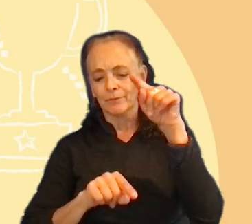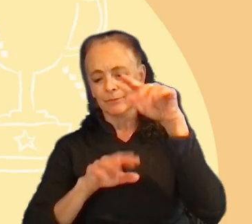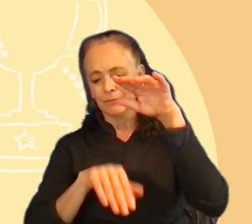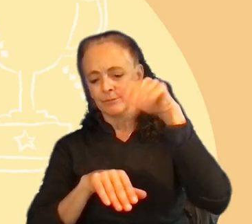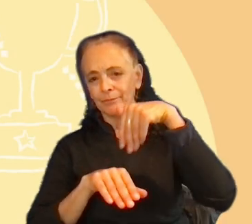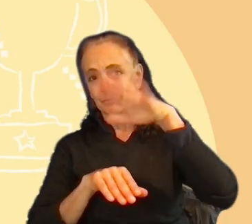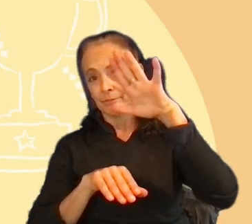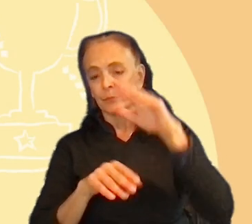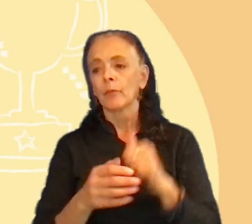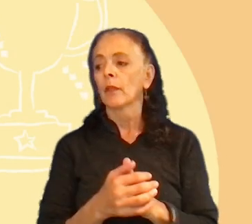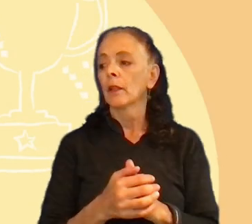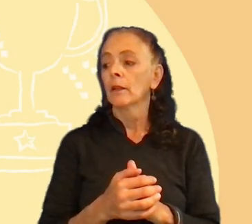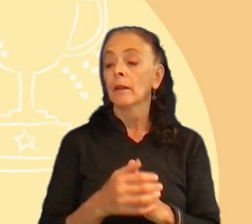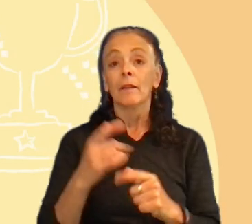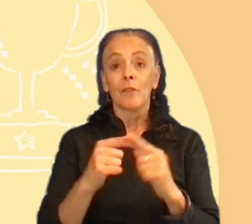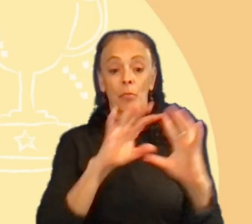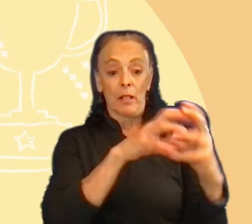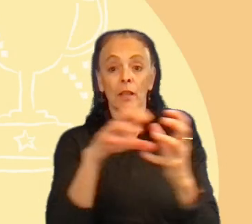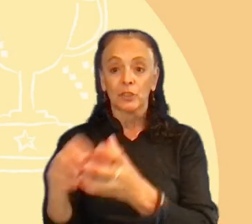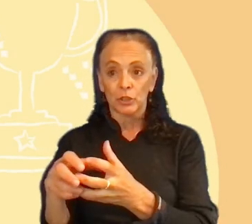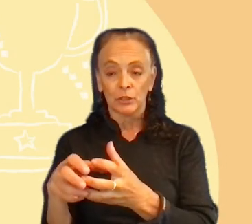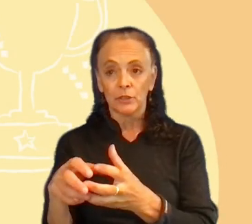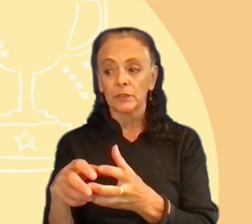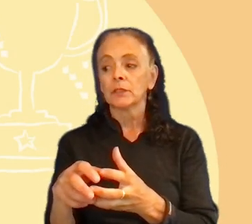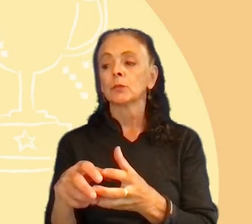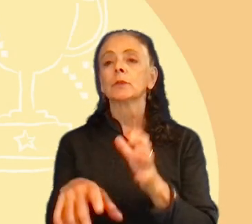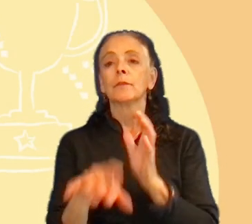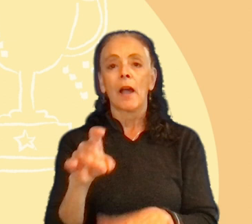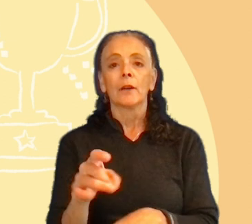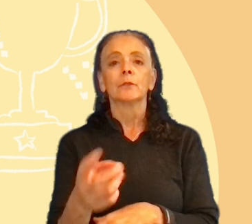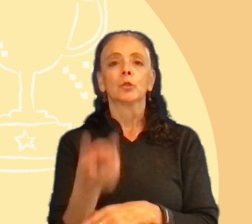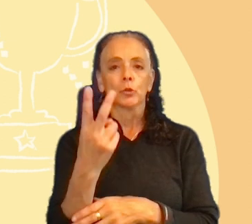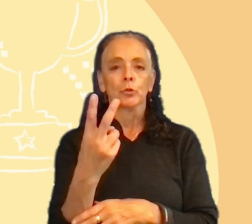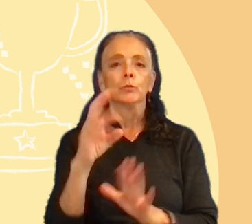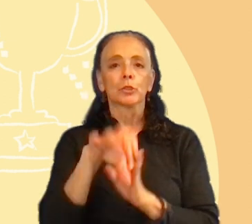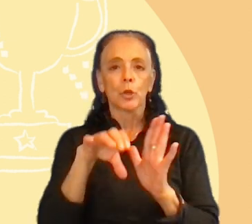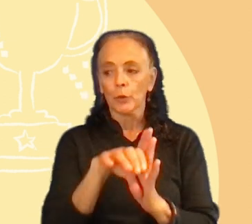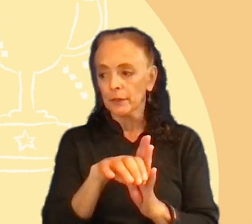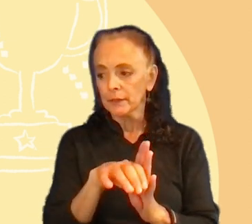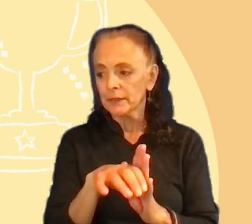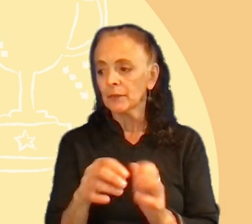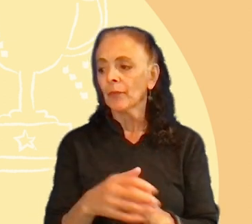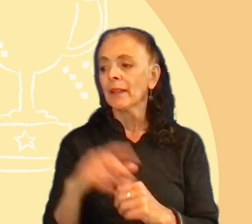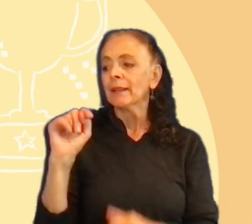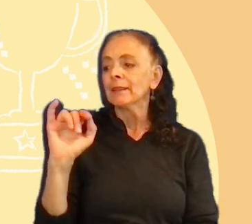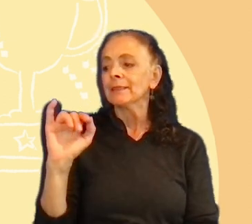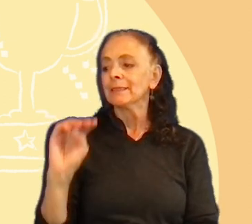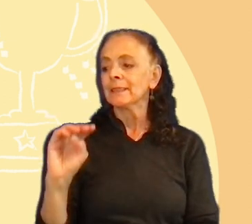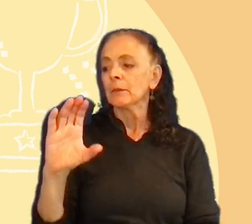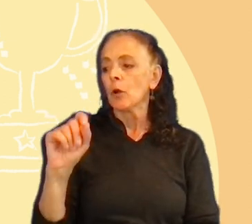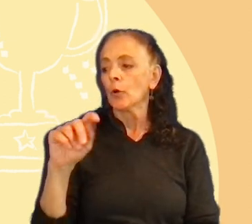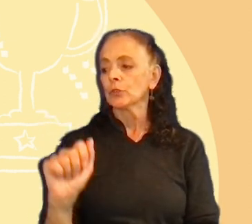Based on these clusters, we found these two personas. Team Costa is the first one, reflects our